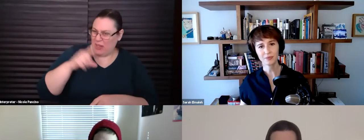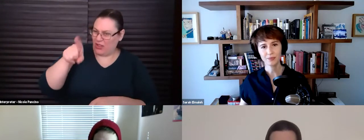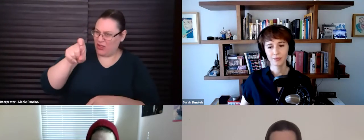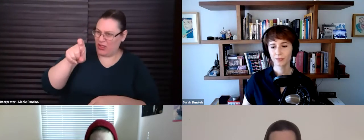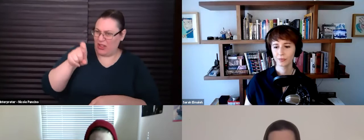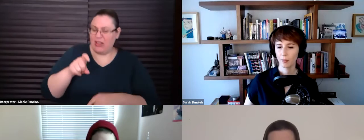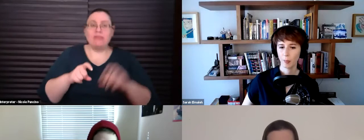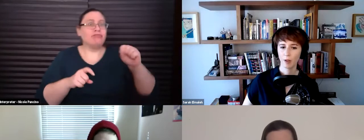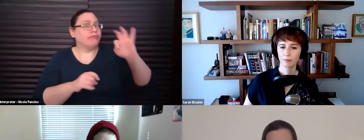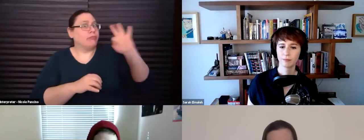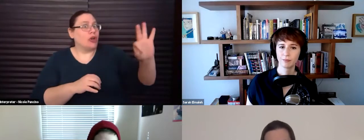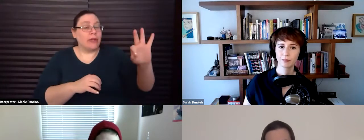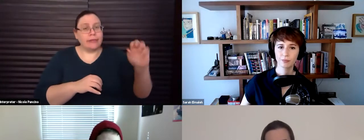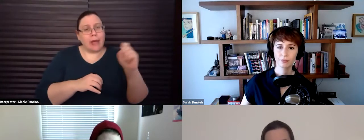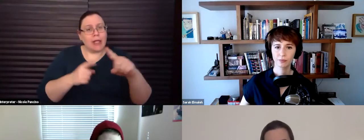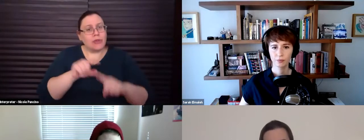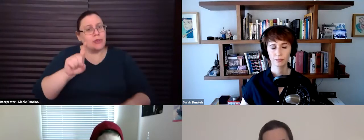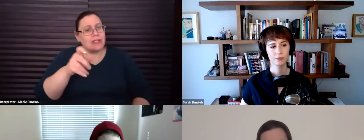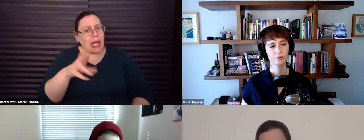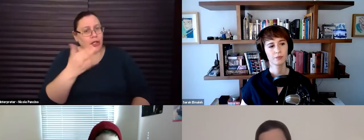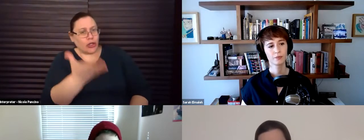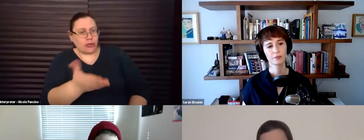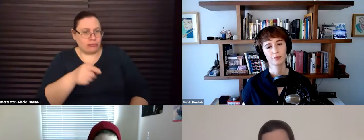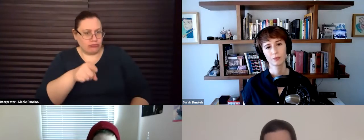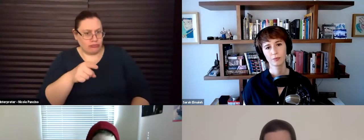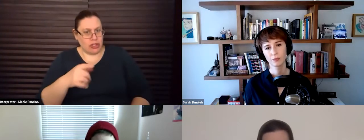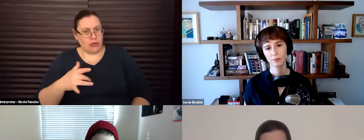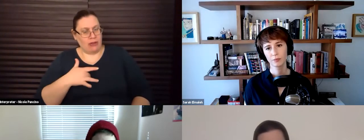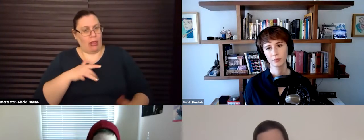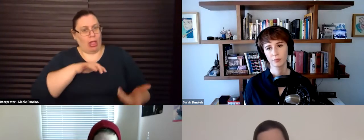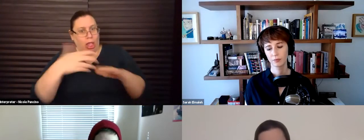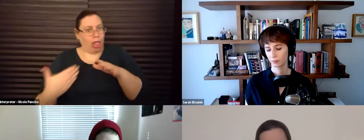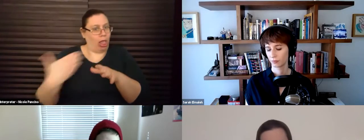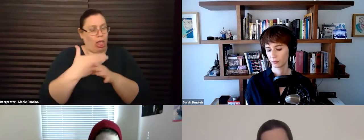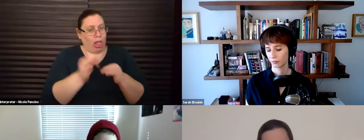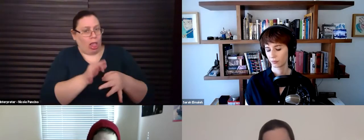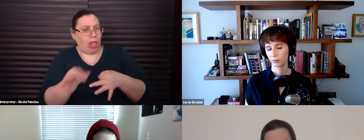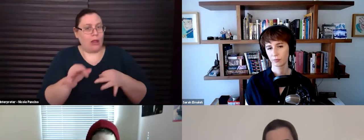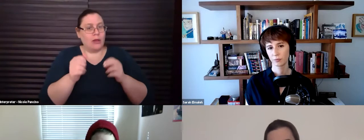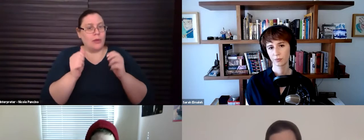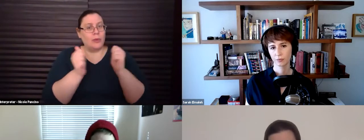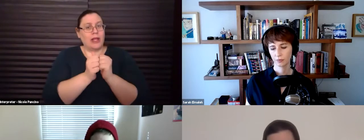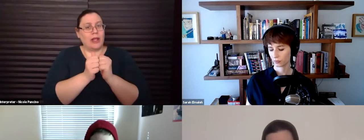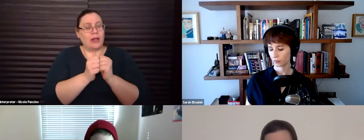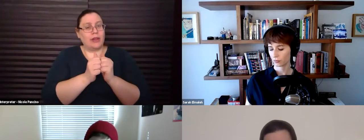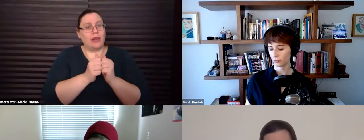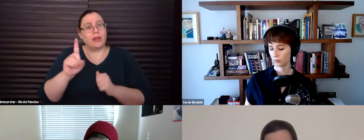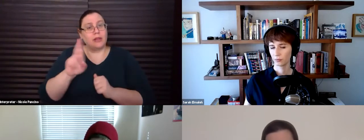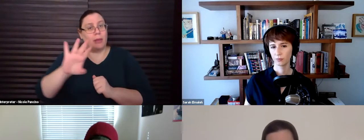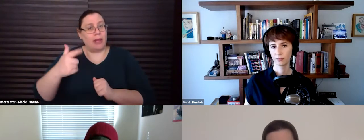perfect. And Xander, how about you? Did, did you feel like there were, uh, a lot of disruptions and delays in, in the, the dubbing space?